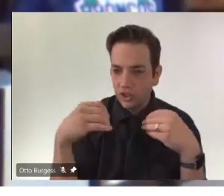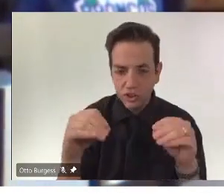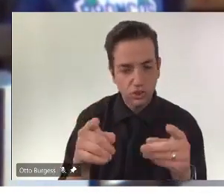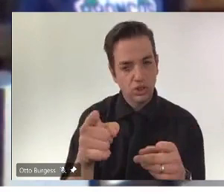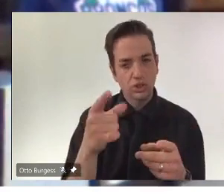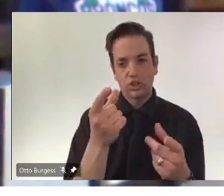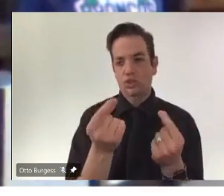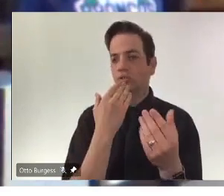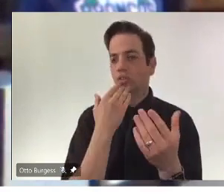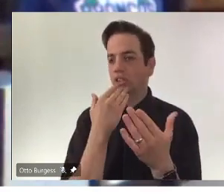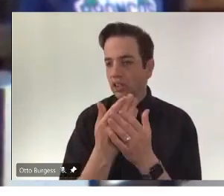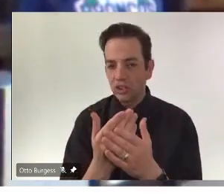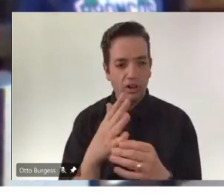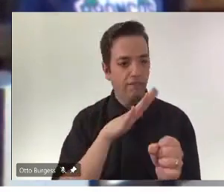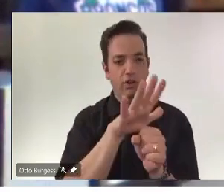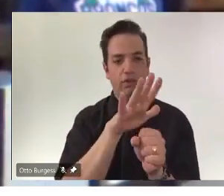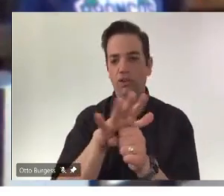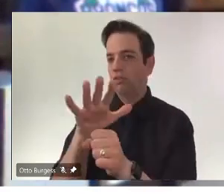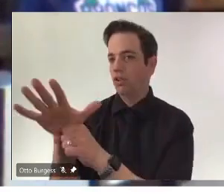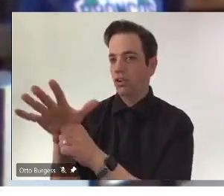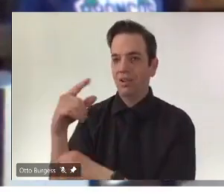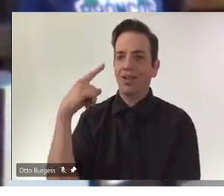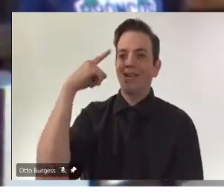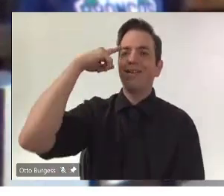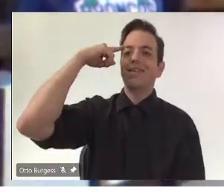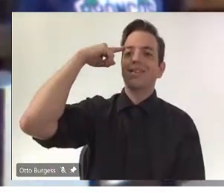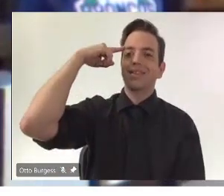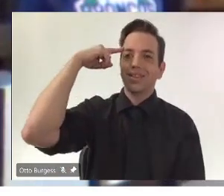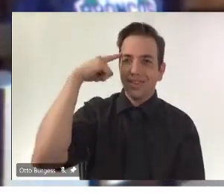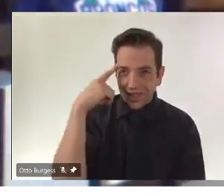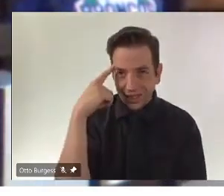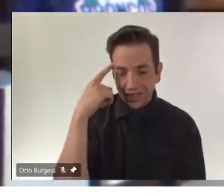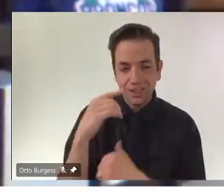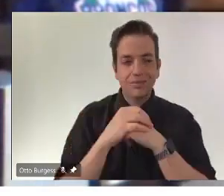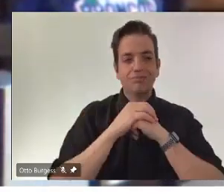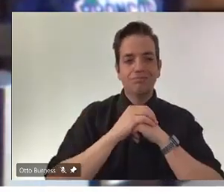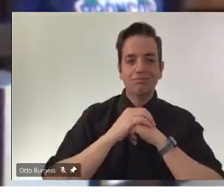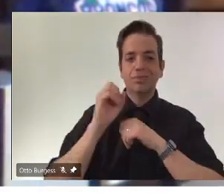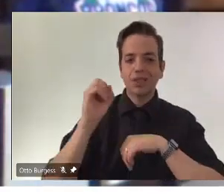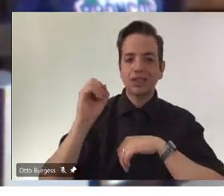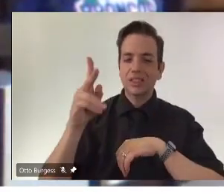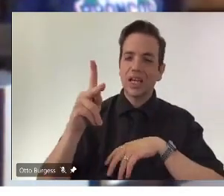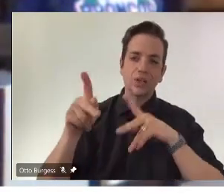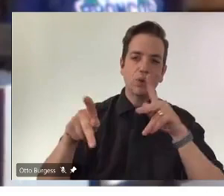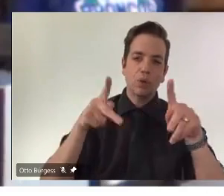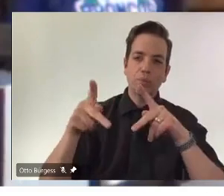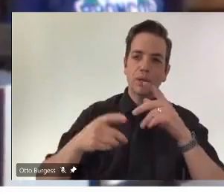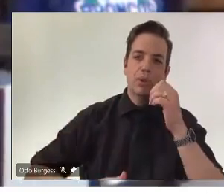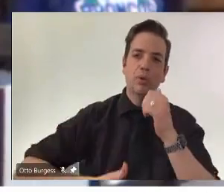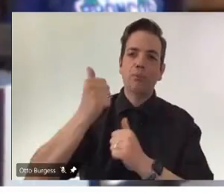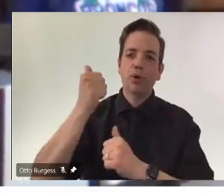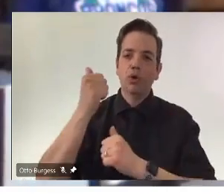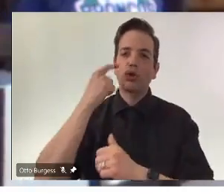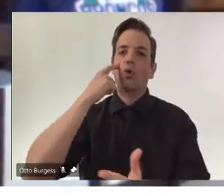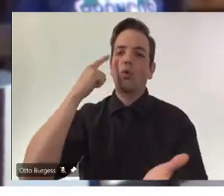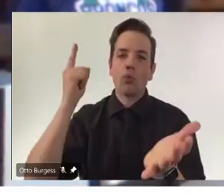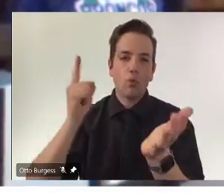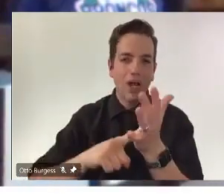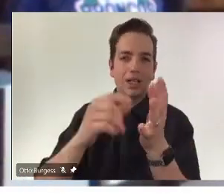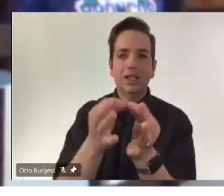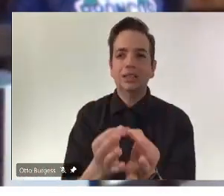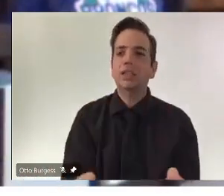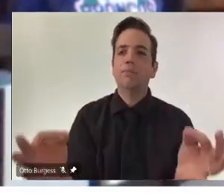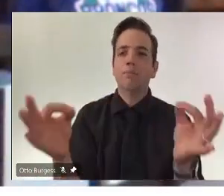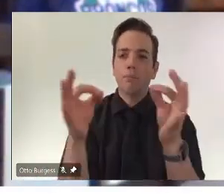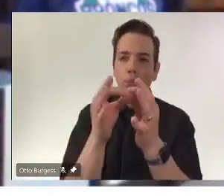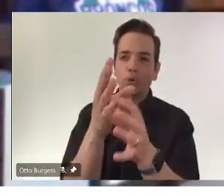well. And I just think that, you know, by and large, you know, Saskatchewan people, they realize how important it is to get vaccinated and not just